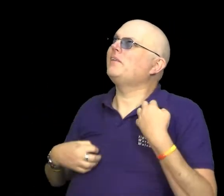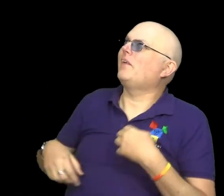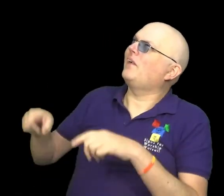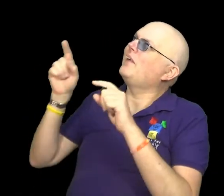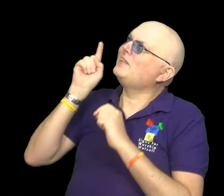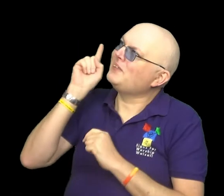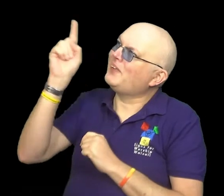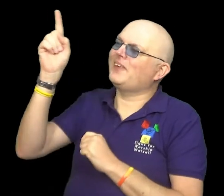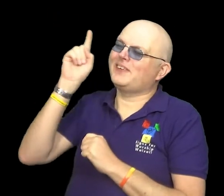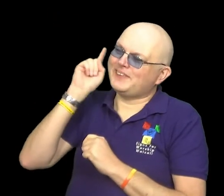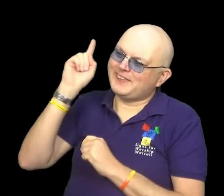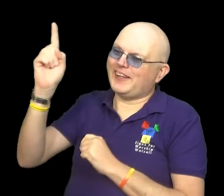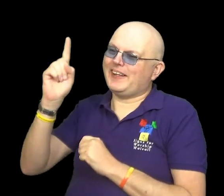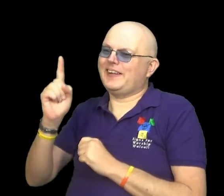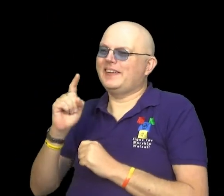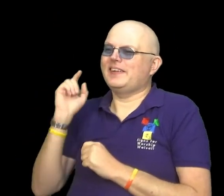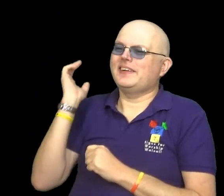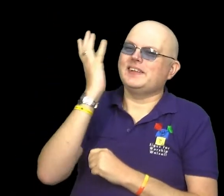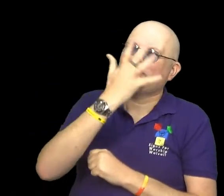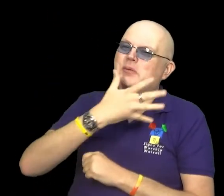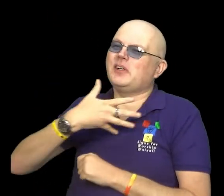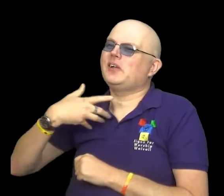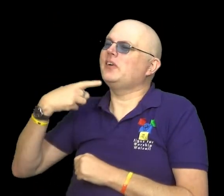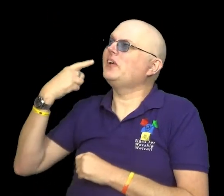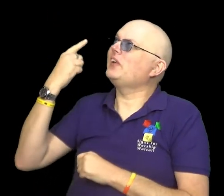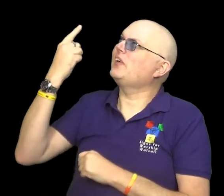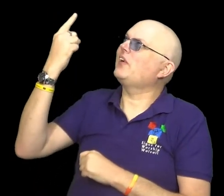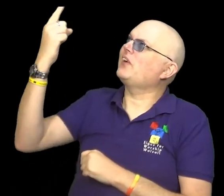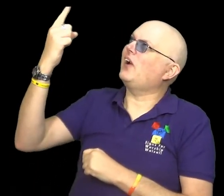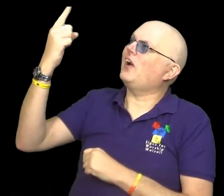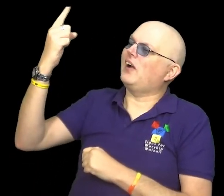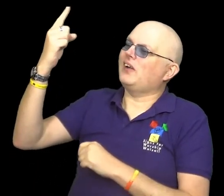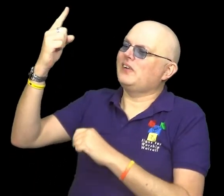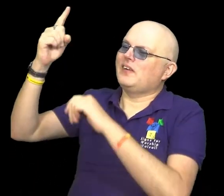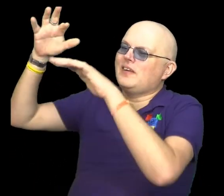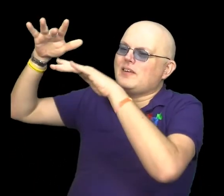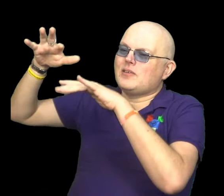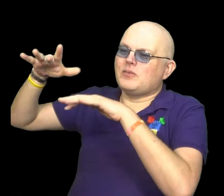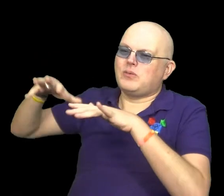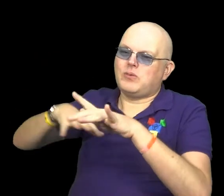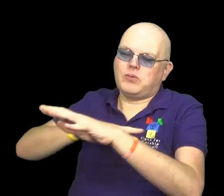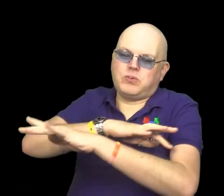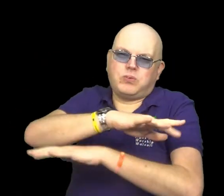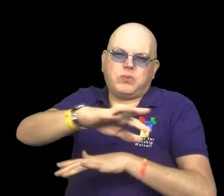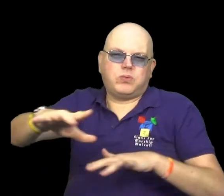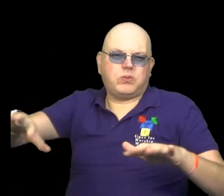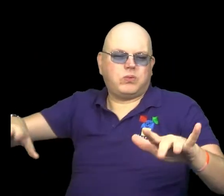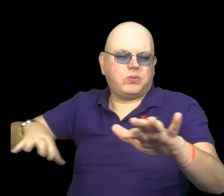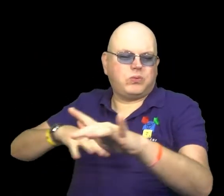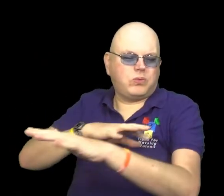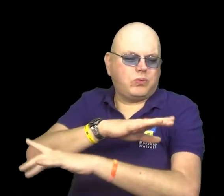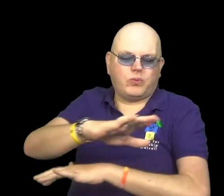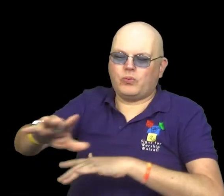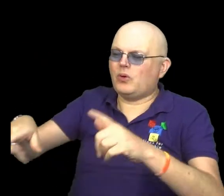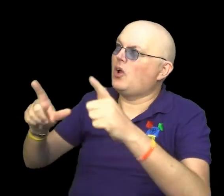passion for your name Spirit of God Would you fall